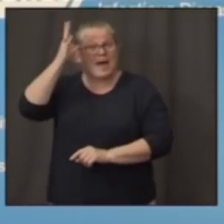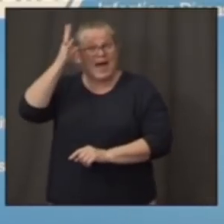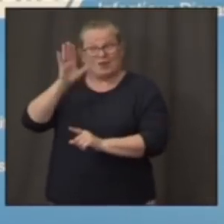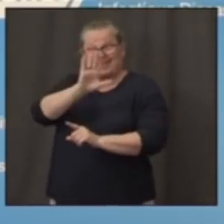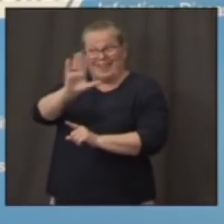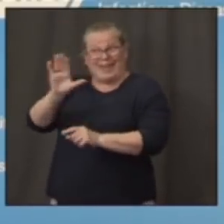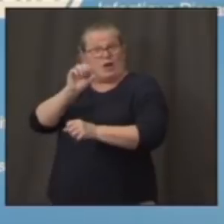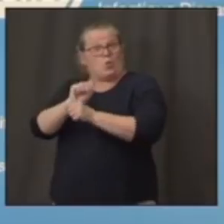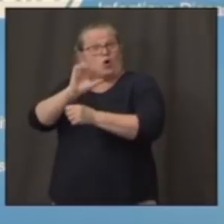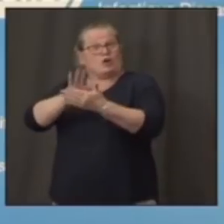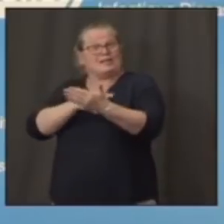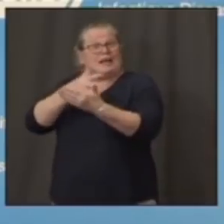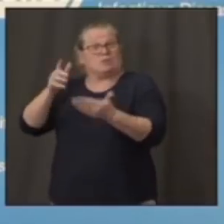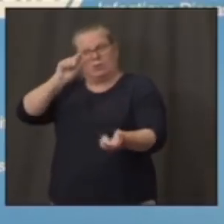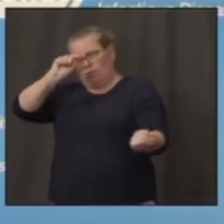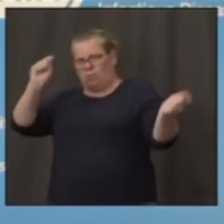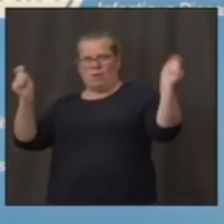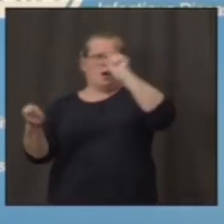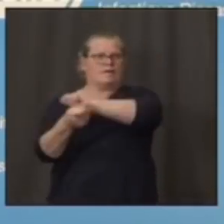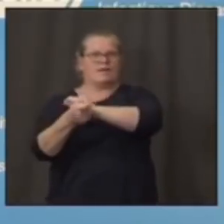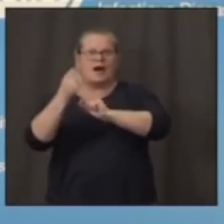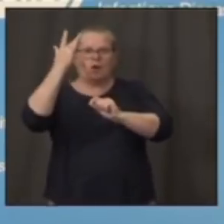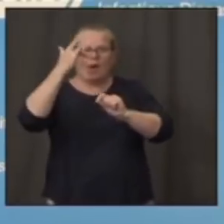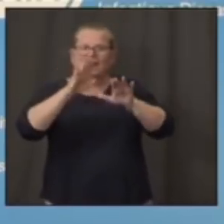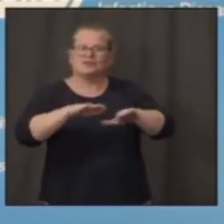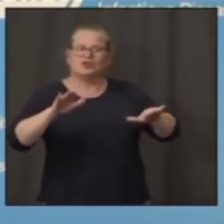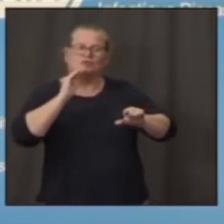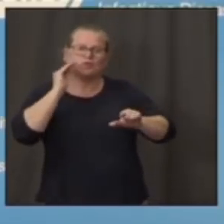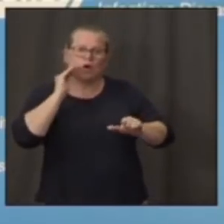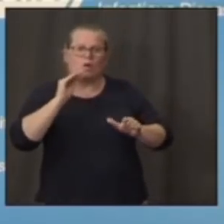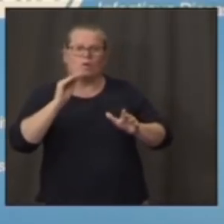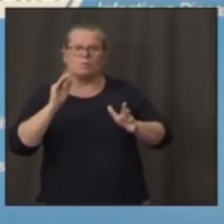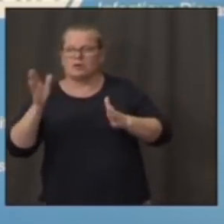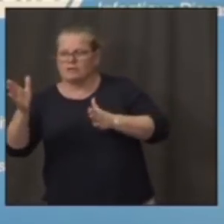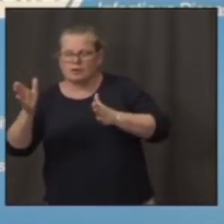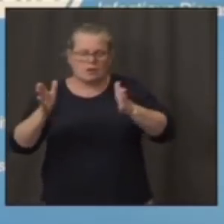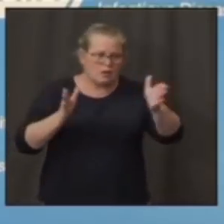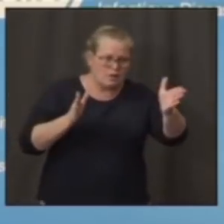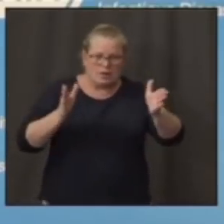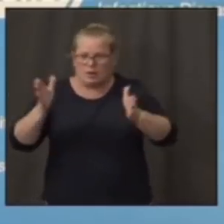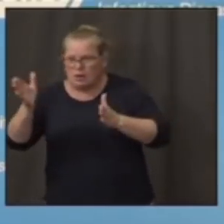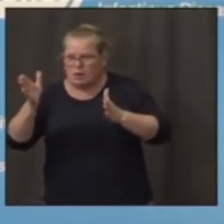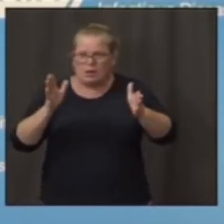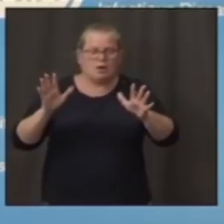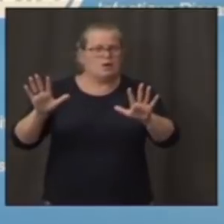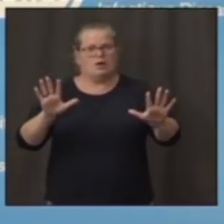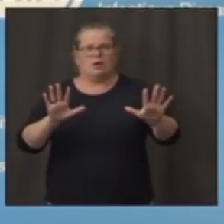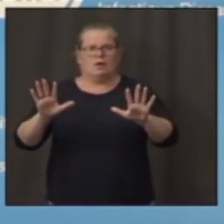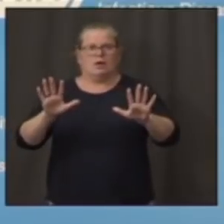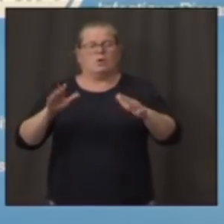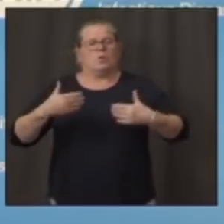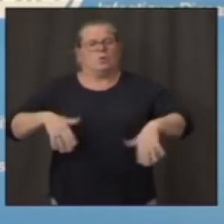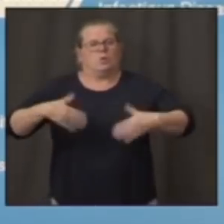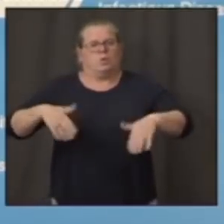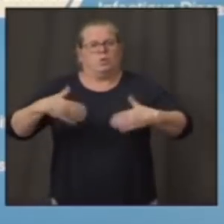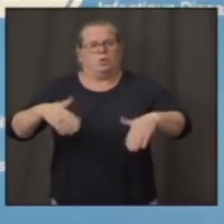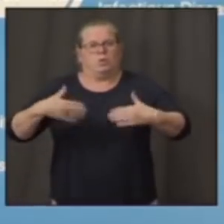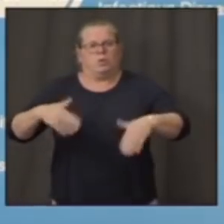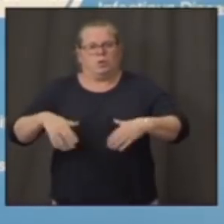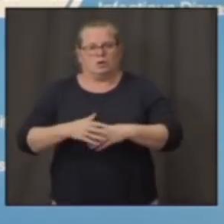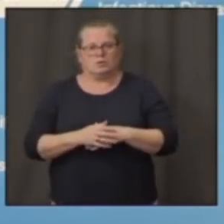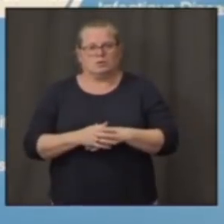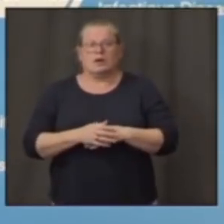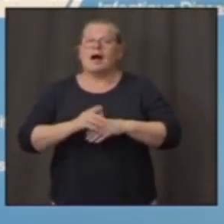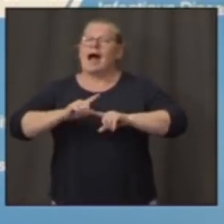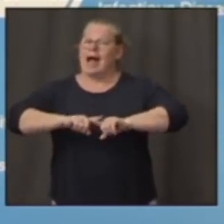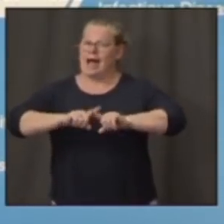schedule when you keep children at home. Having said that, there's a big however there. And